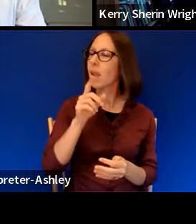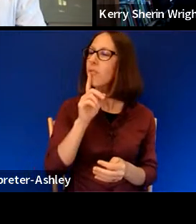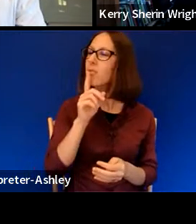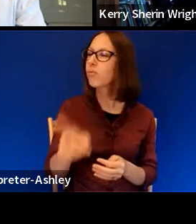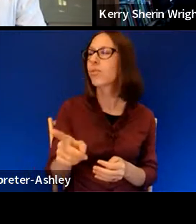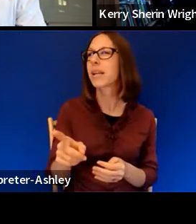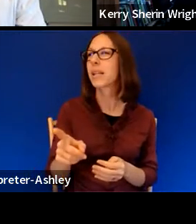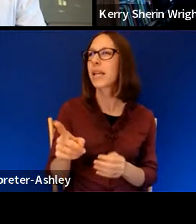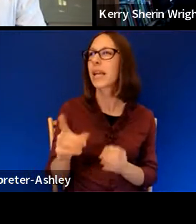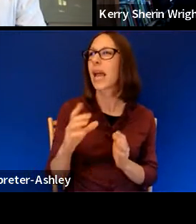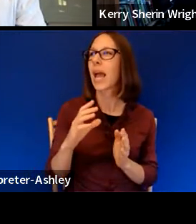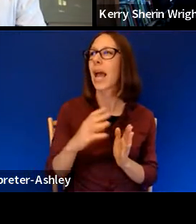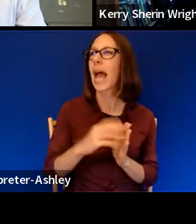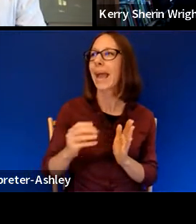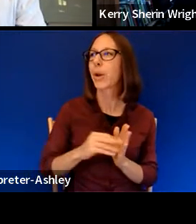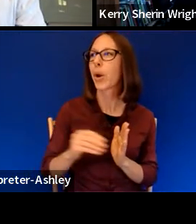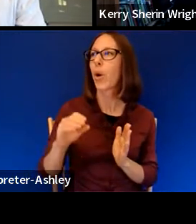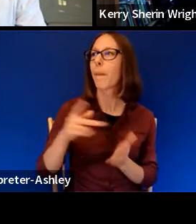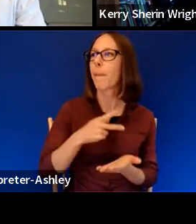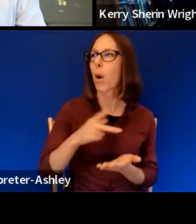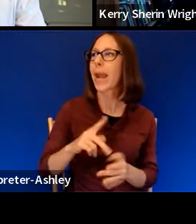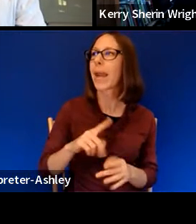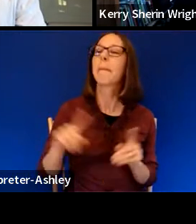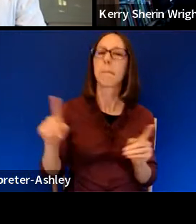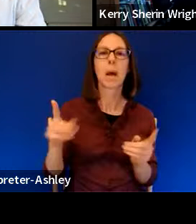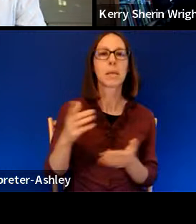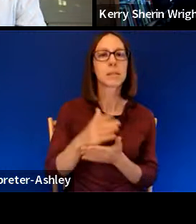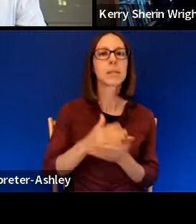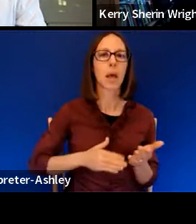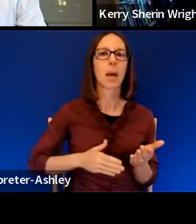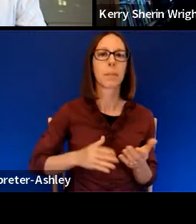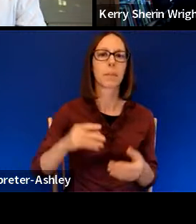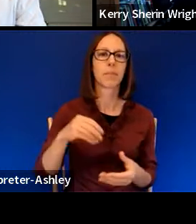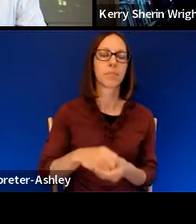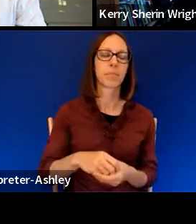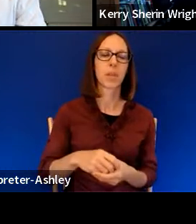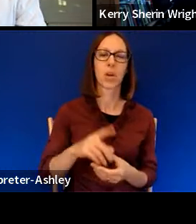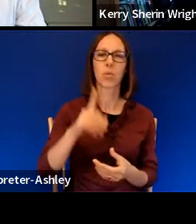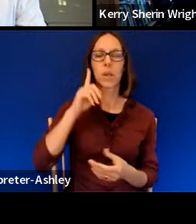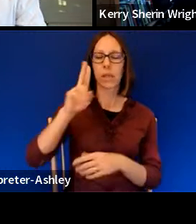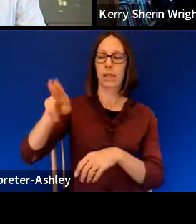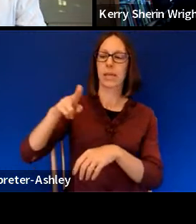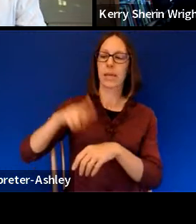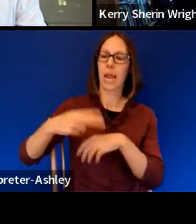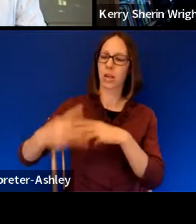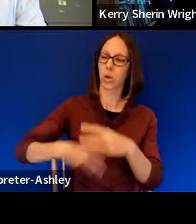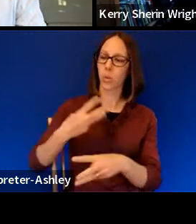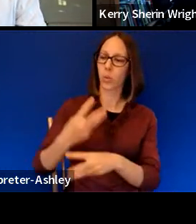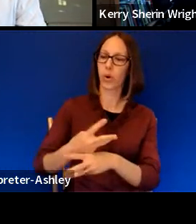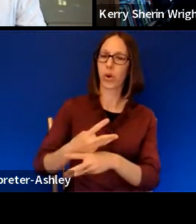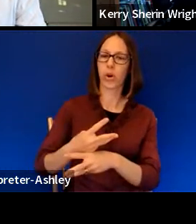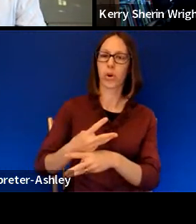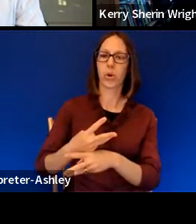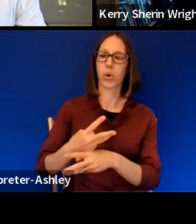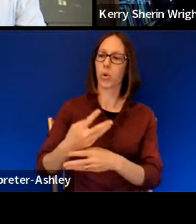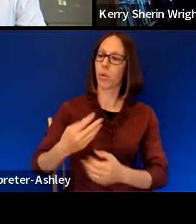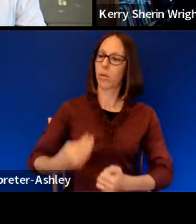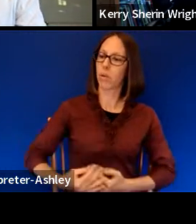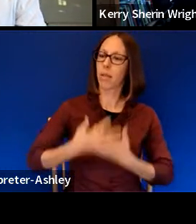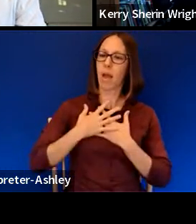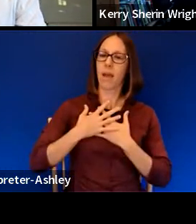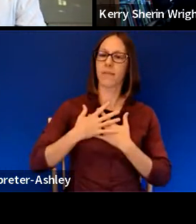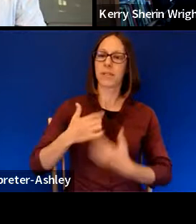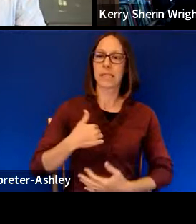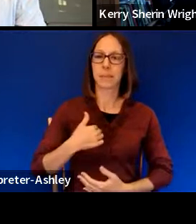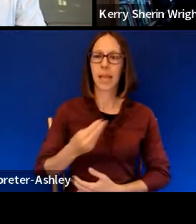echo poetics, but there is some of that in there. I was really trying to think about that natural world and what enlivens me and us.